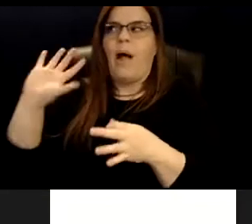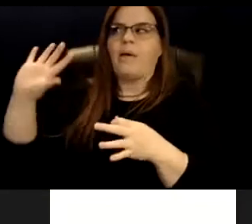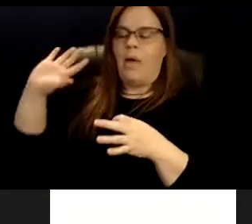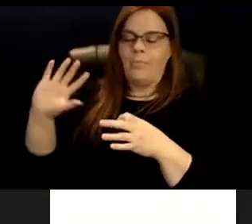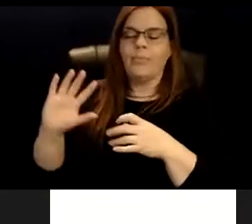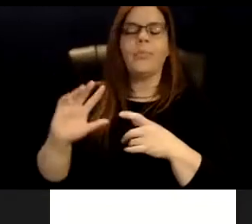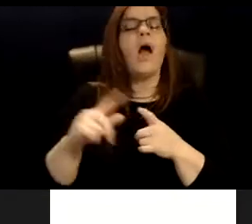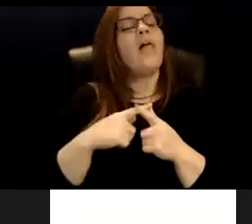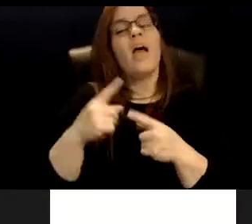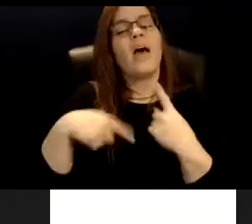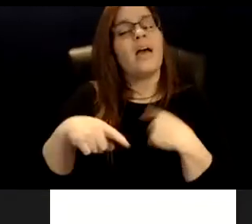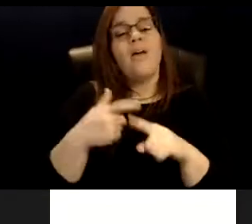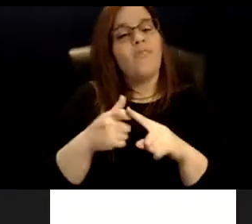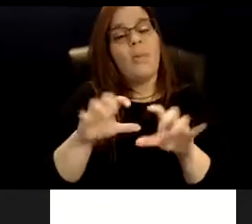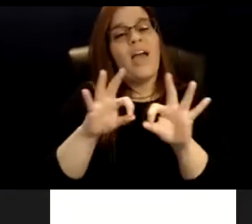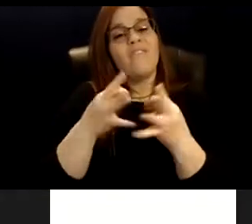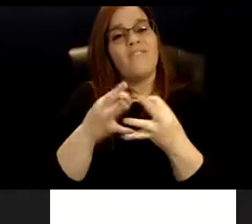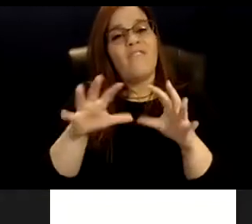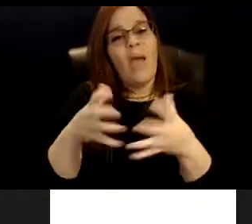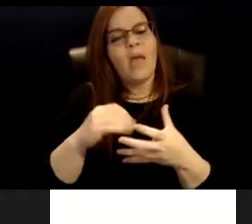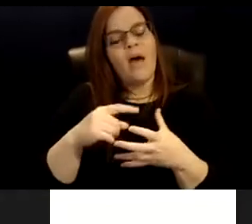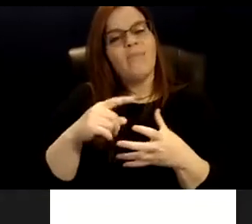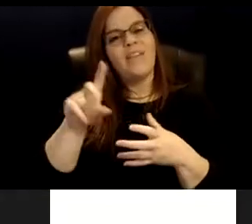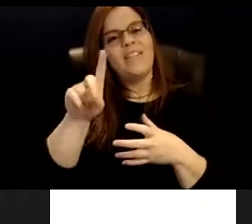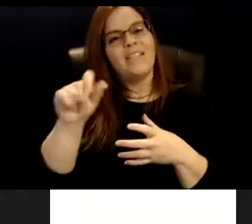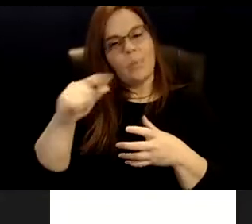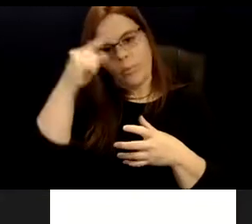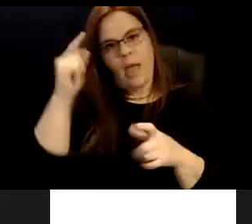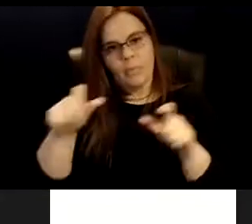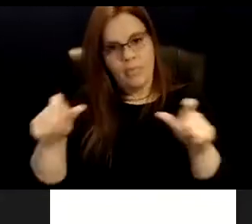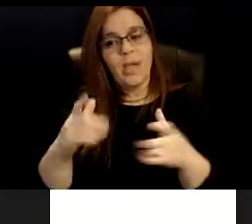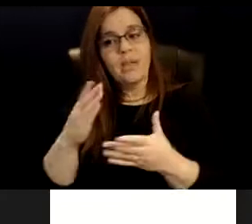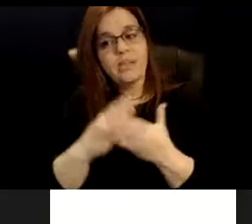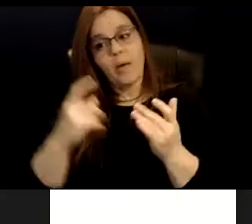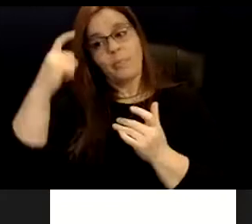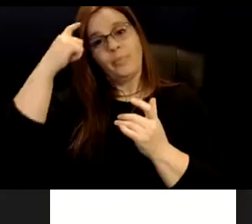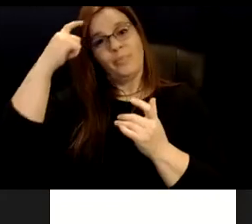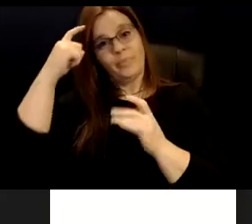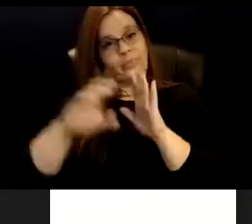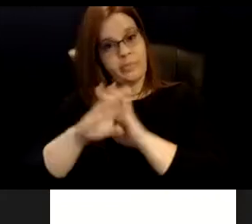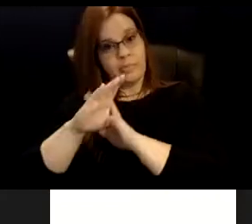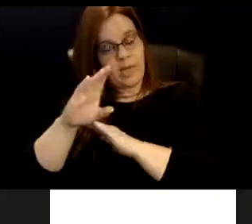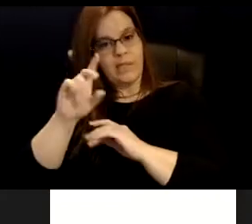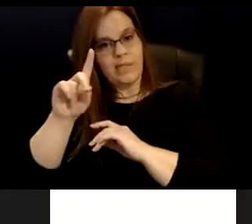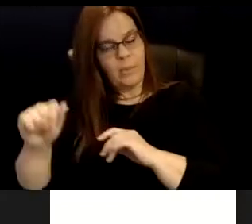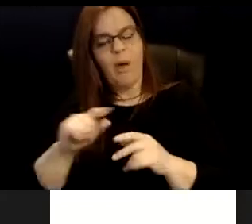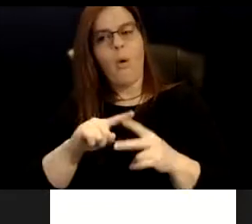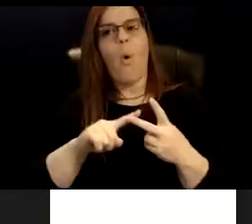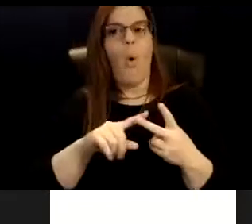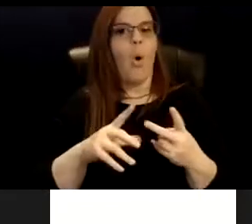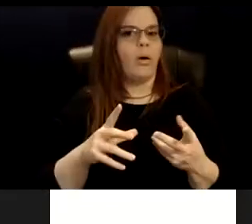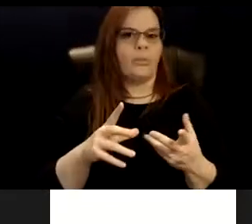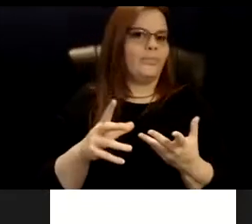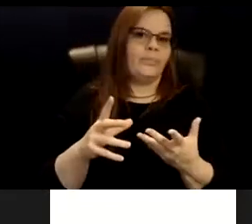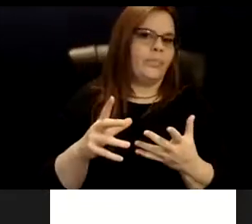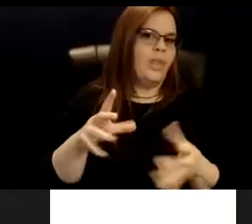of disabled black folks, some of which are developmentally disabled, or they have acquired disabilities. But those developmental disabilities,